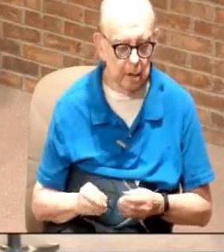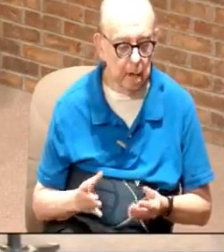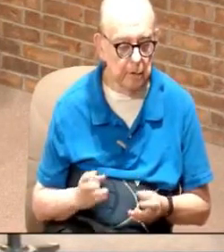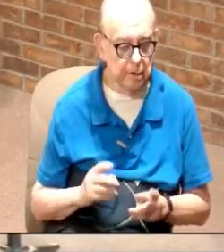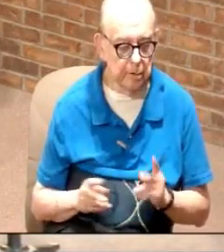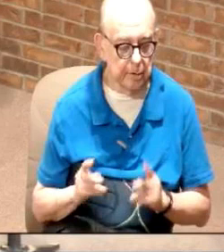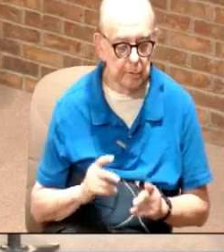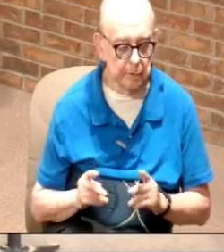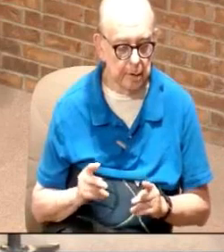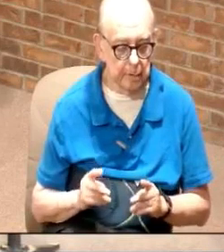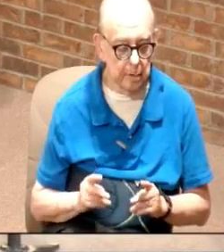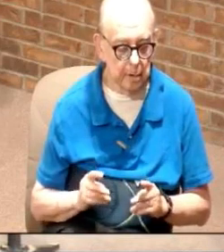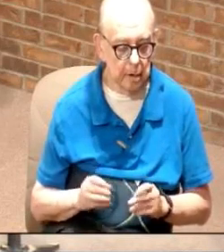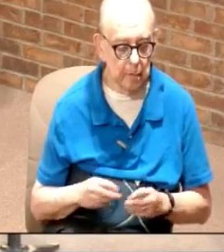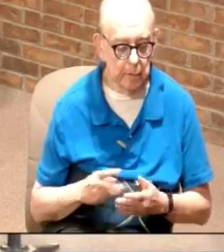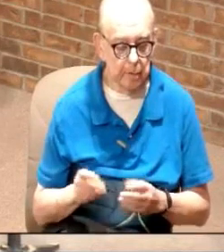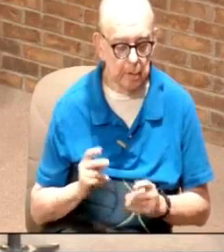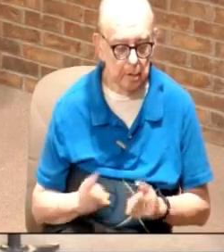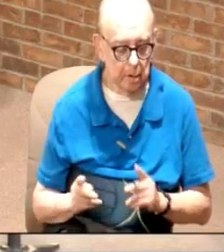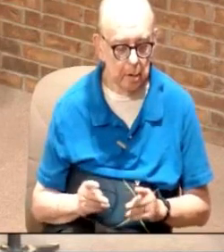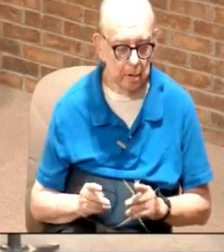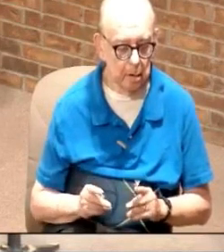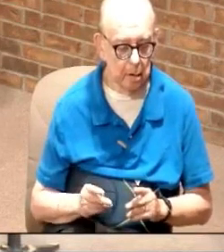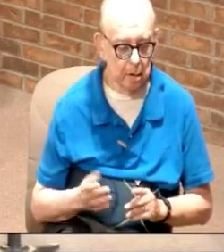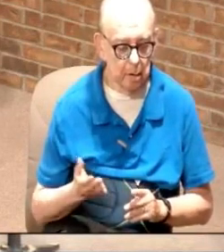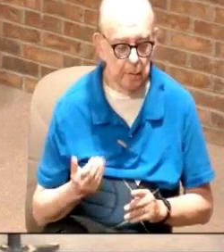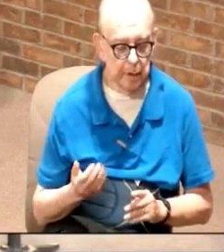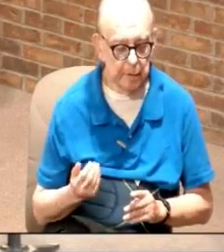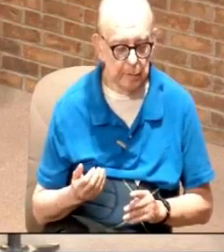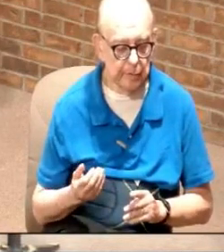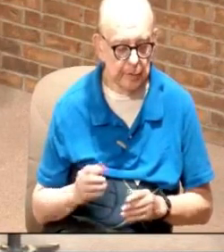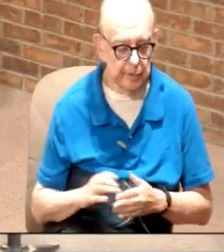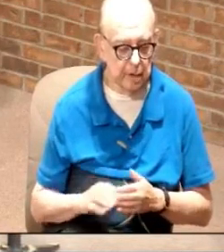people $15.70